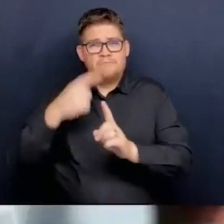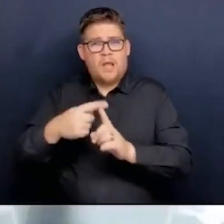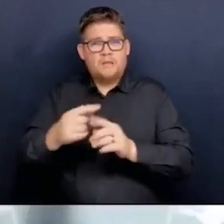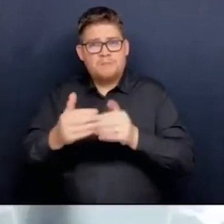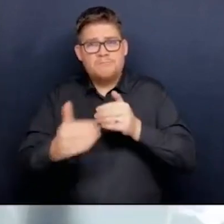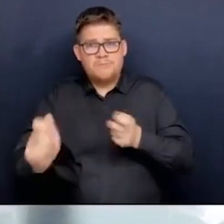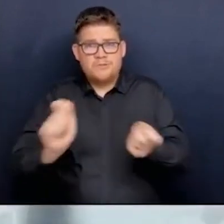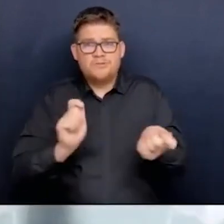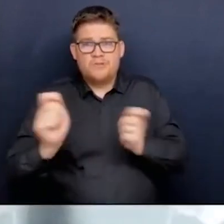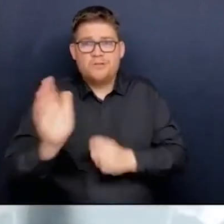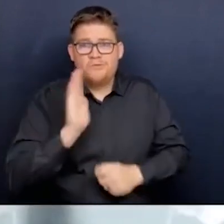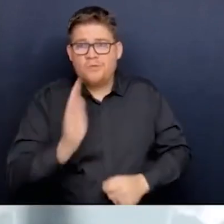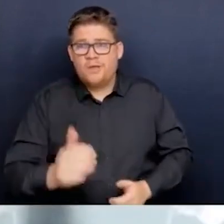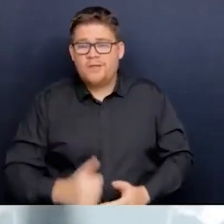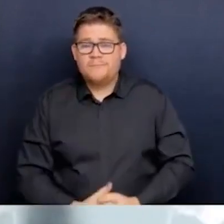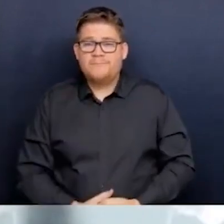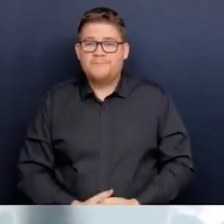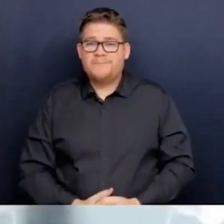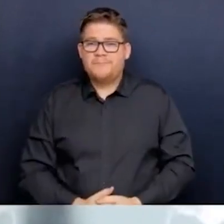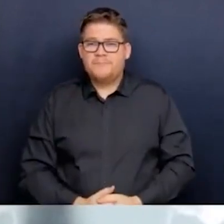Katie, do you have a follow-up?